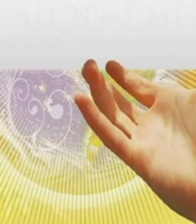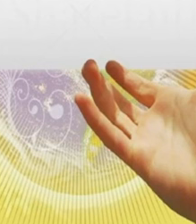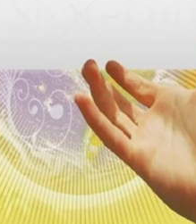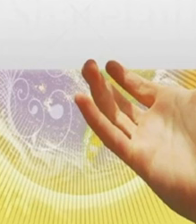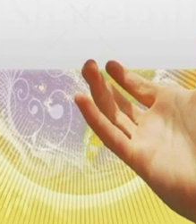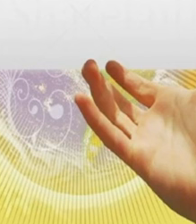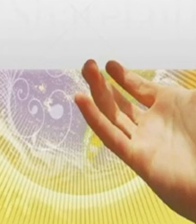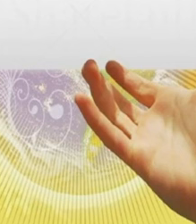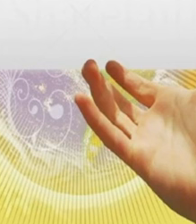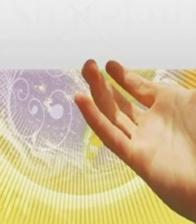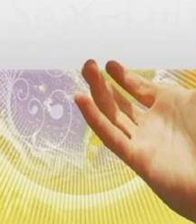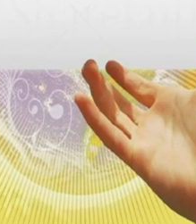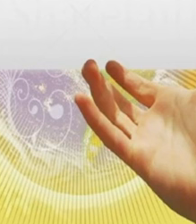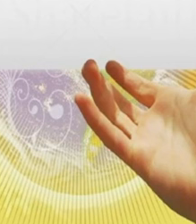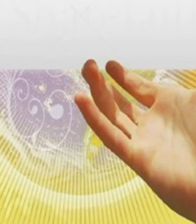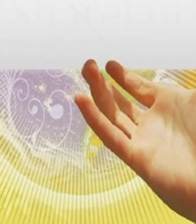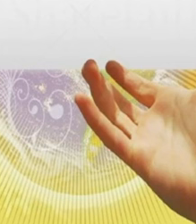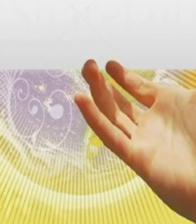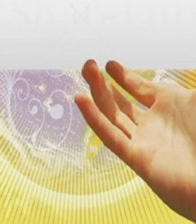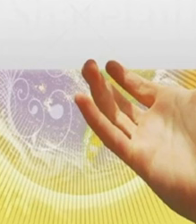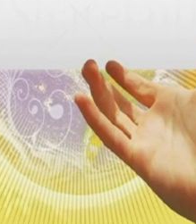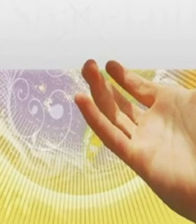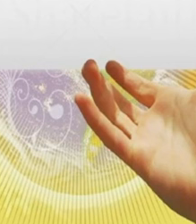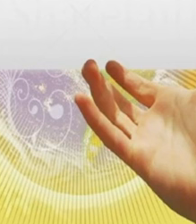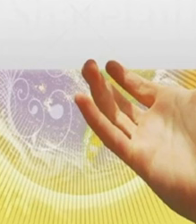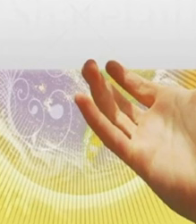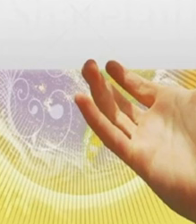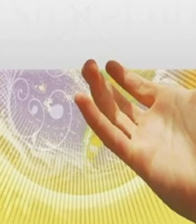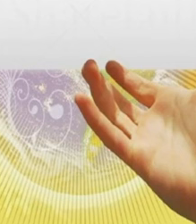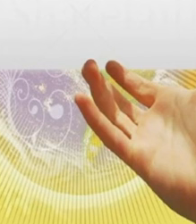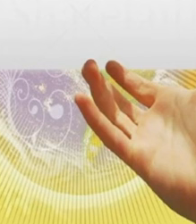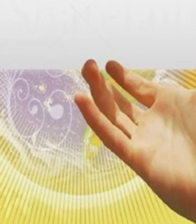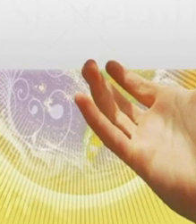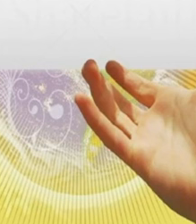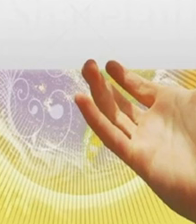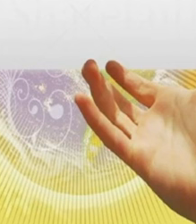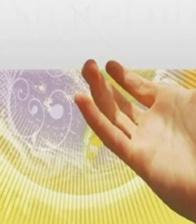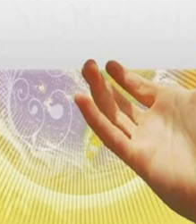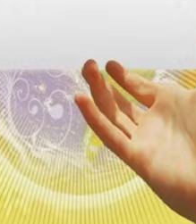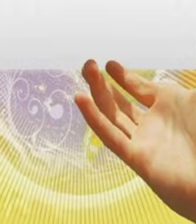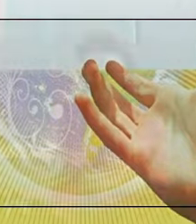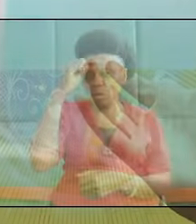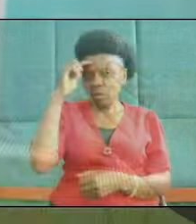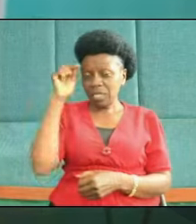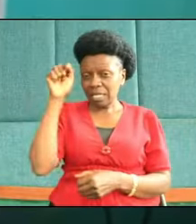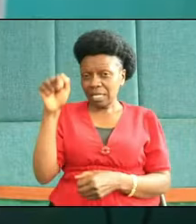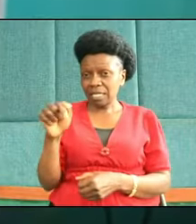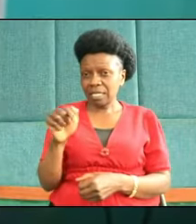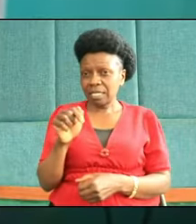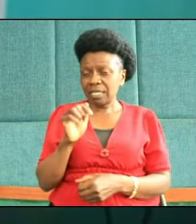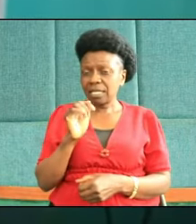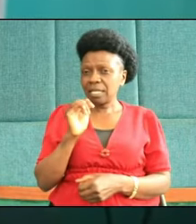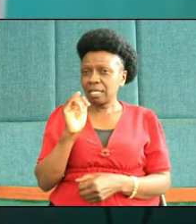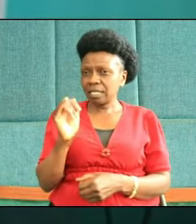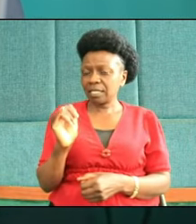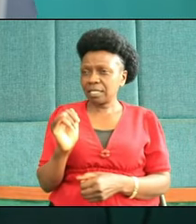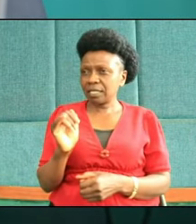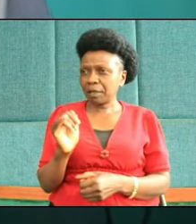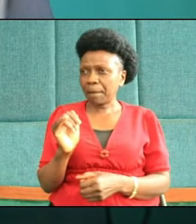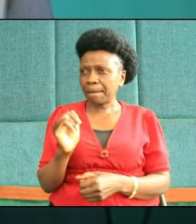involved in the mission of rescue the perishing because this is total member